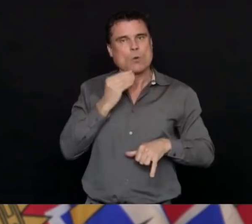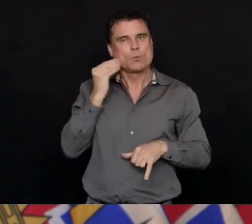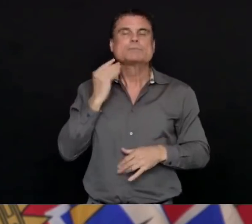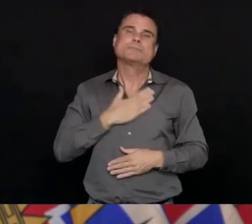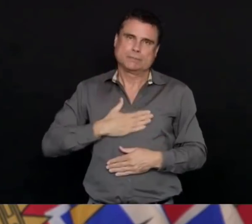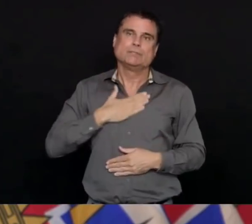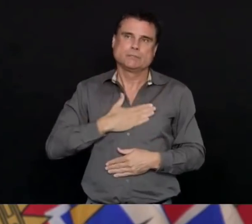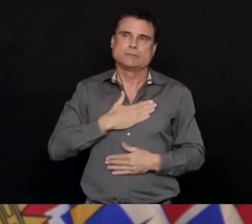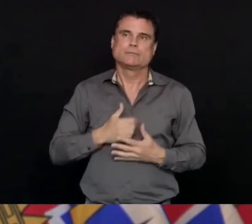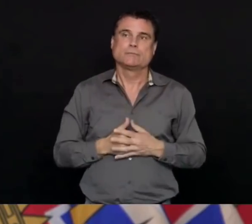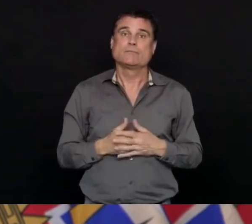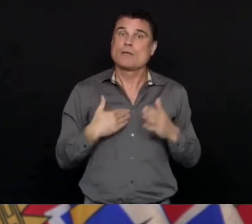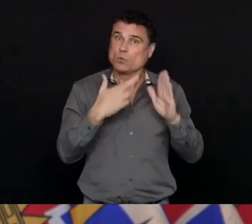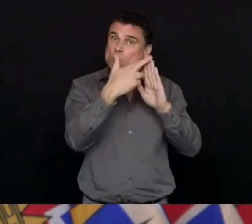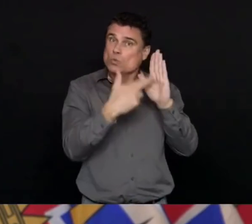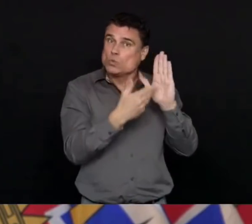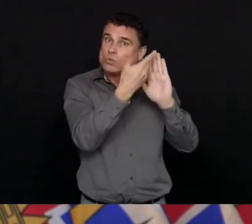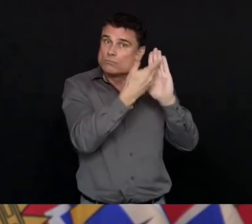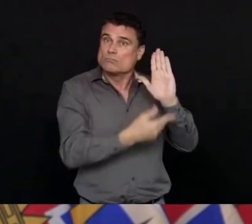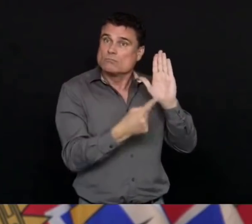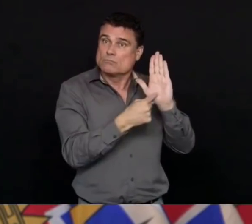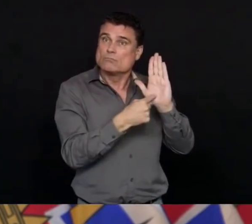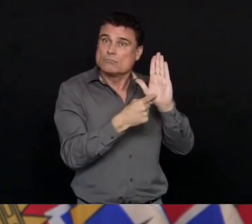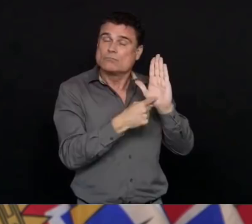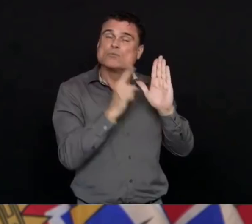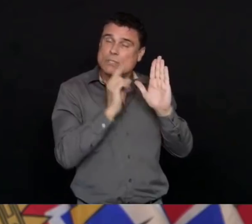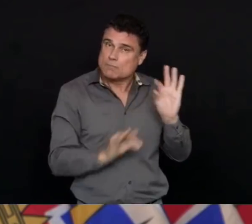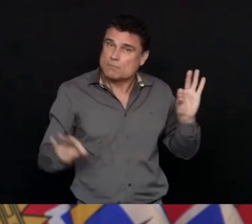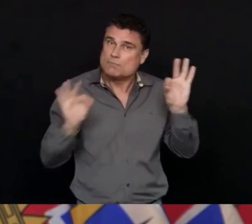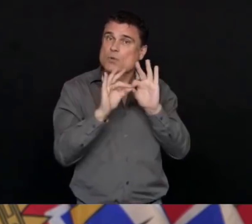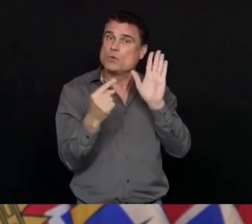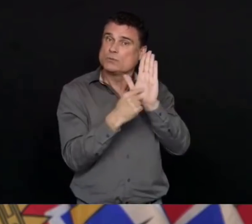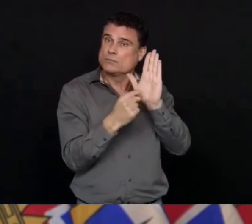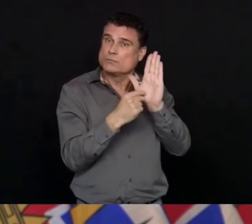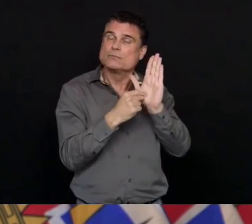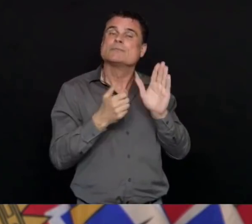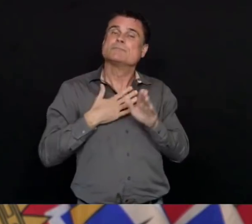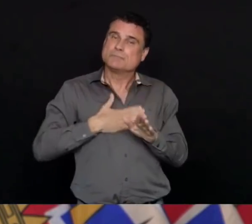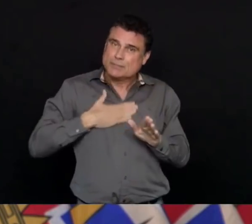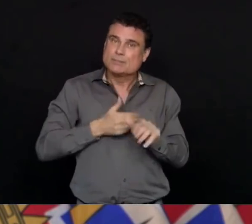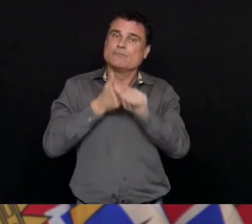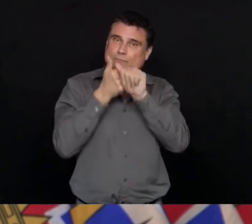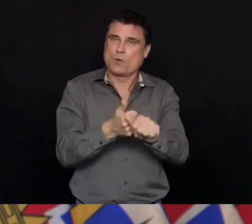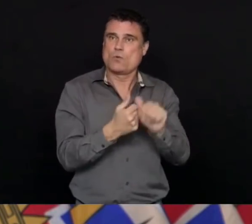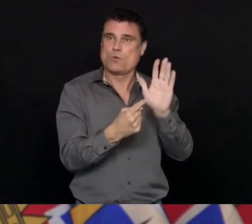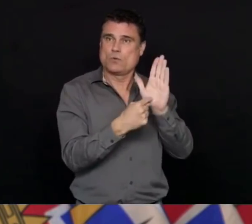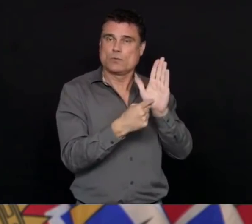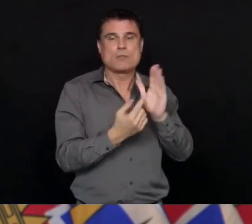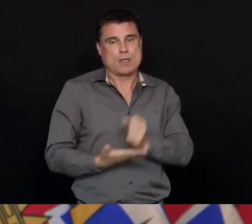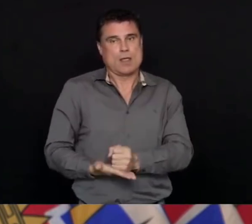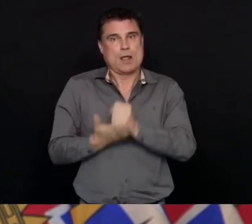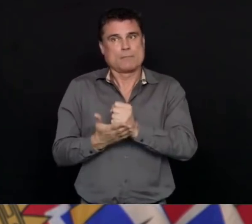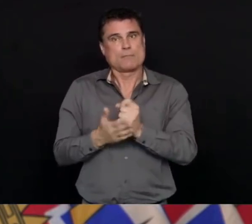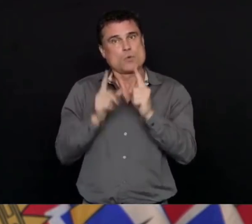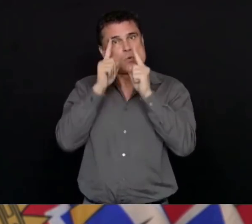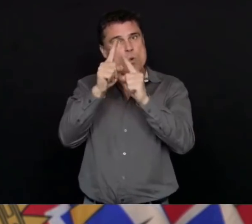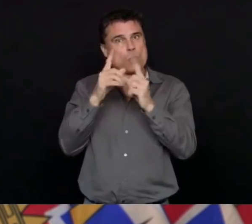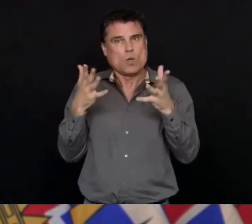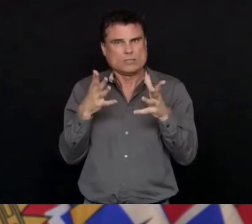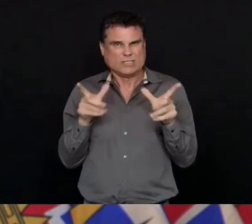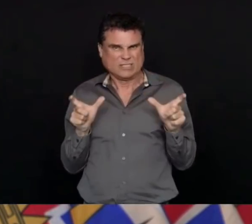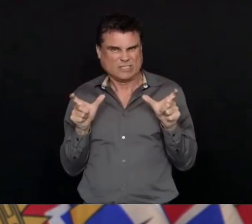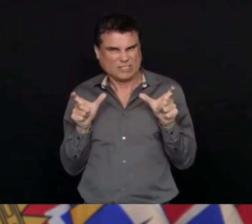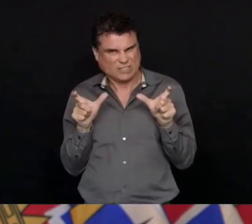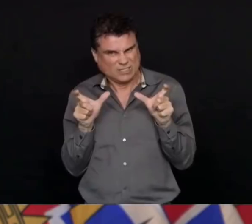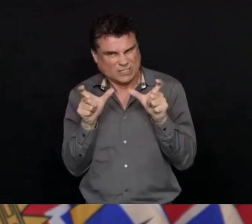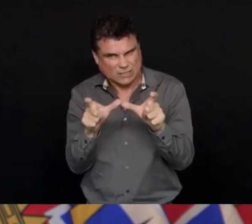to be able to continue the trend that we are having in managing this pandemic. So I